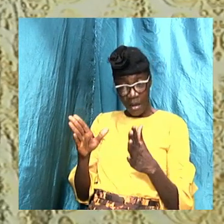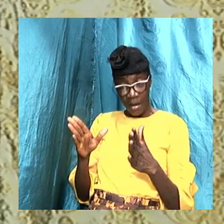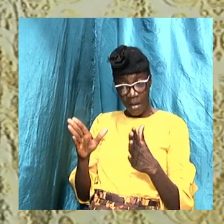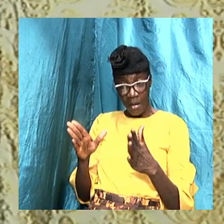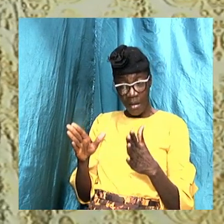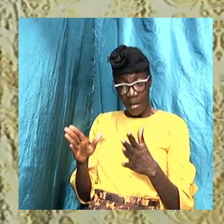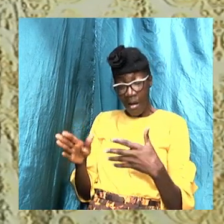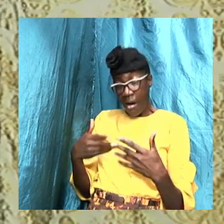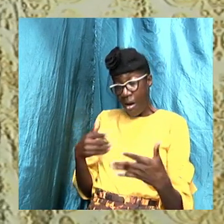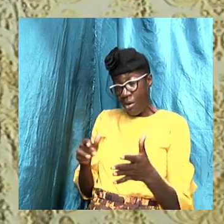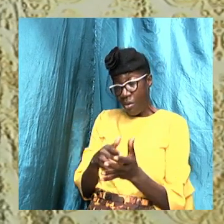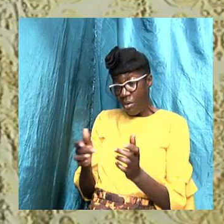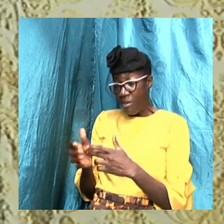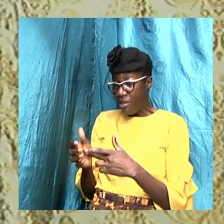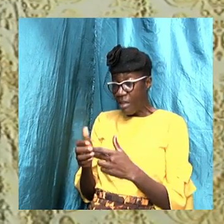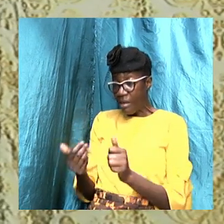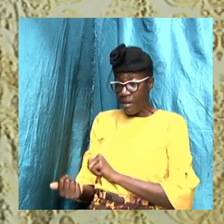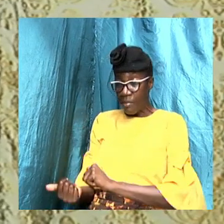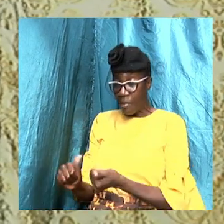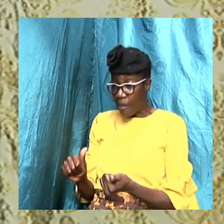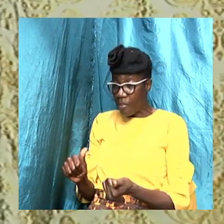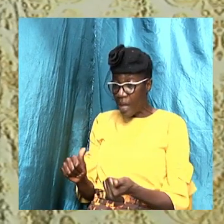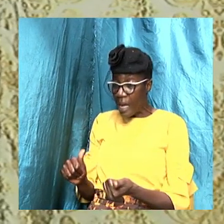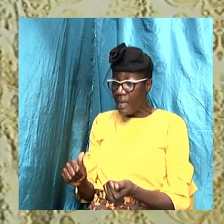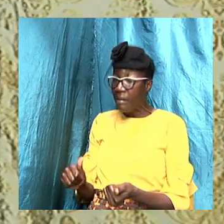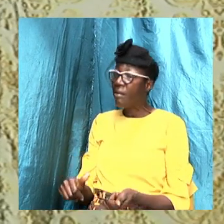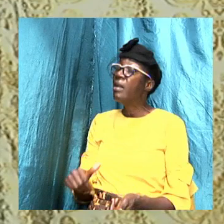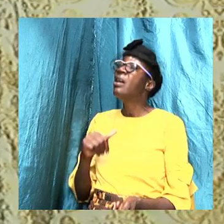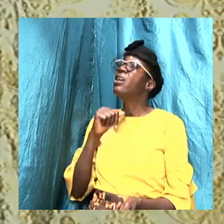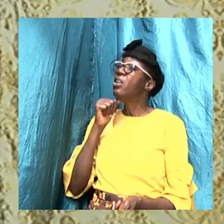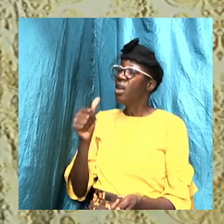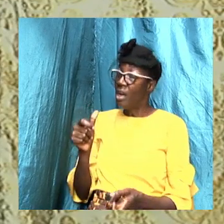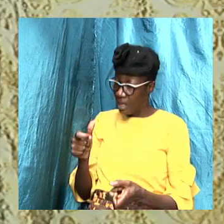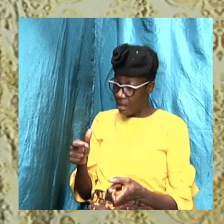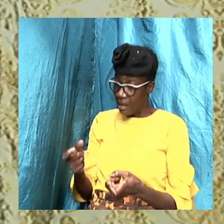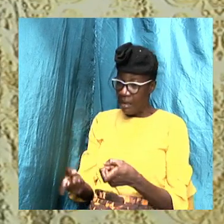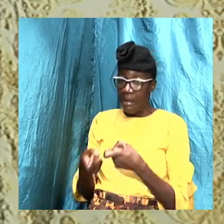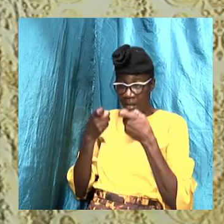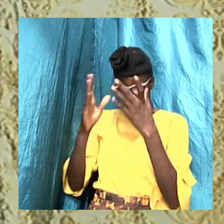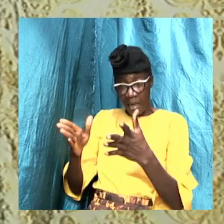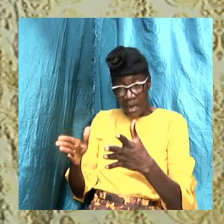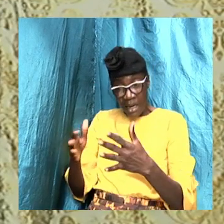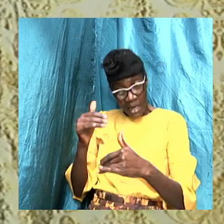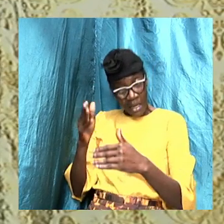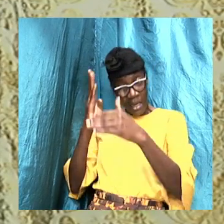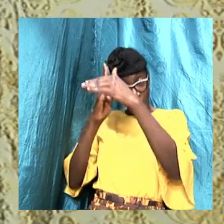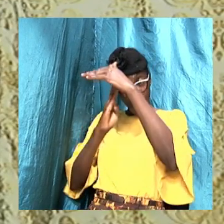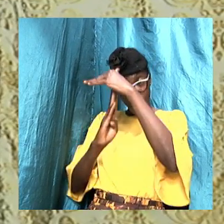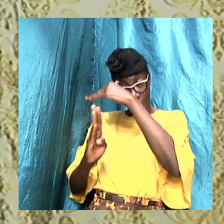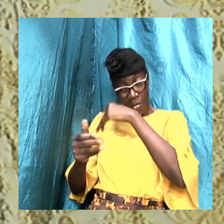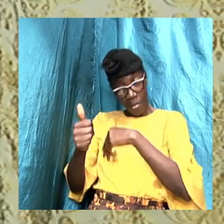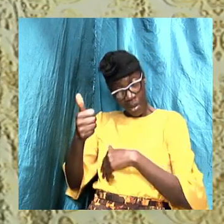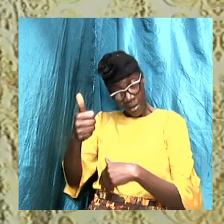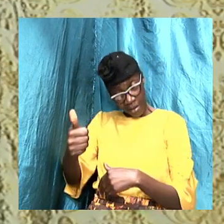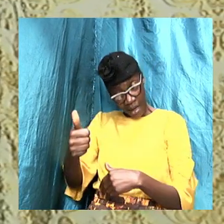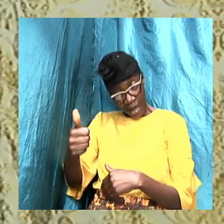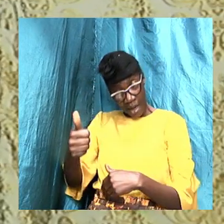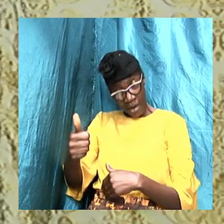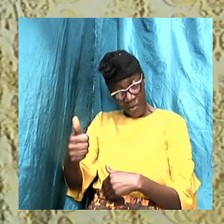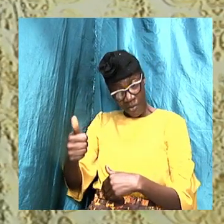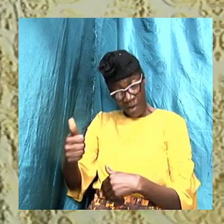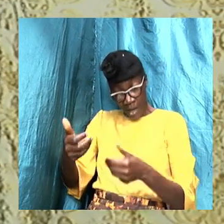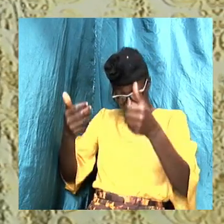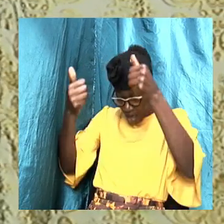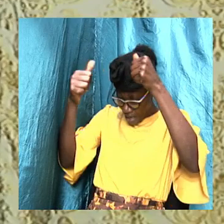Though Jesus Christ was baptized, he was not a sinner. Yet, he humbled himself in